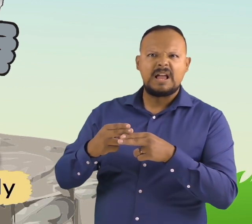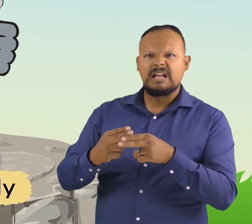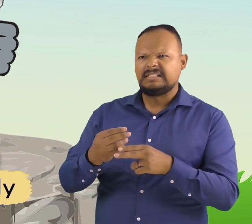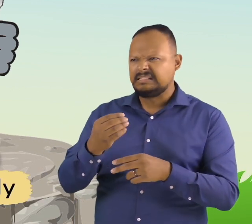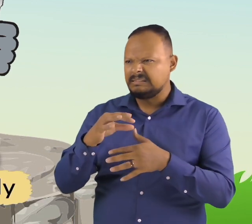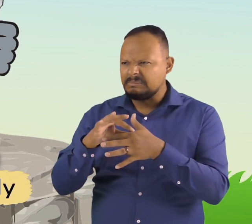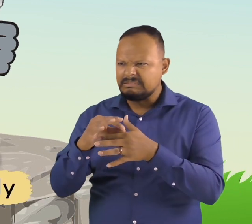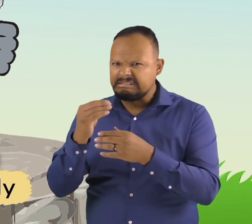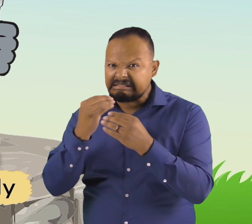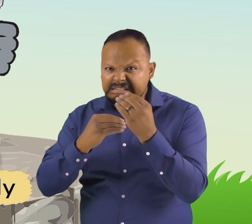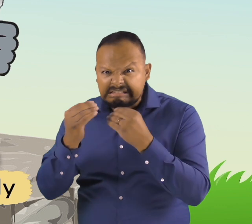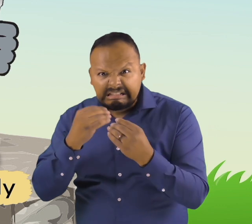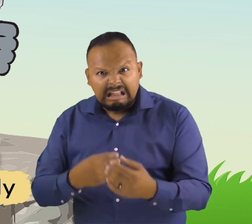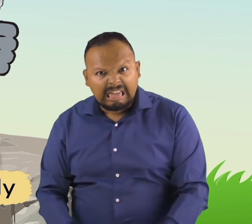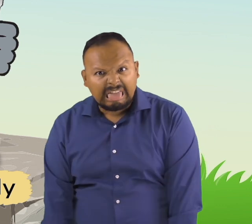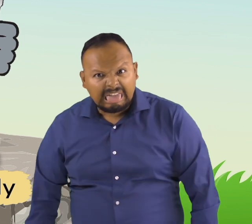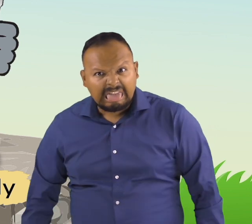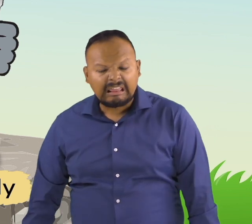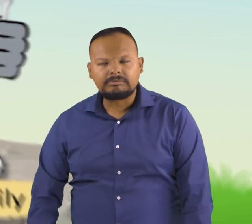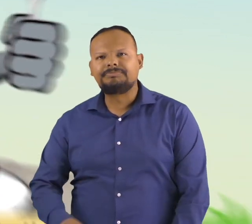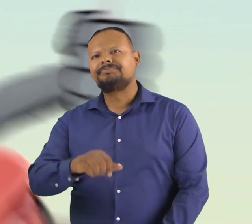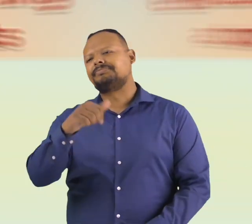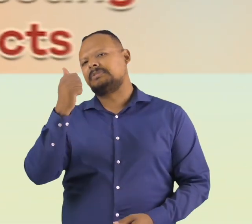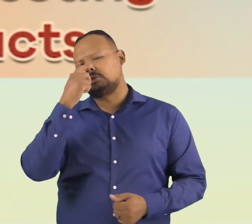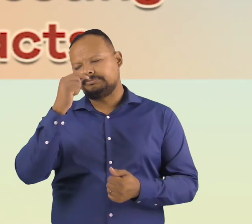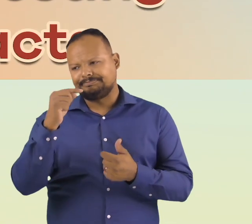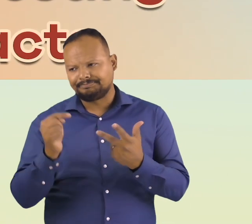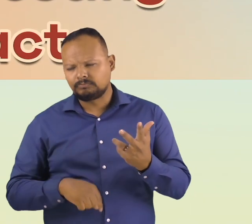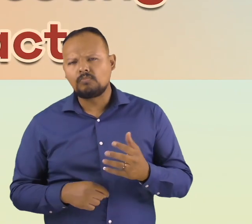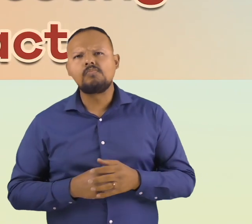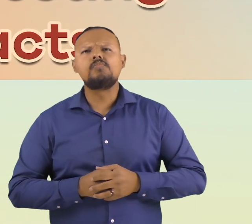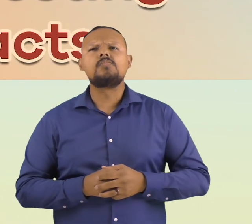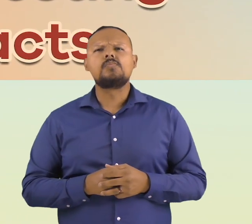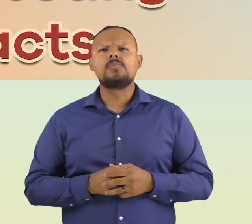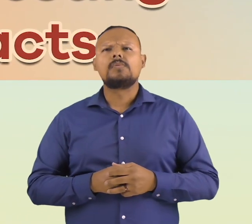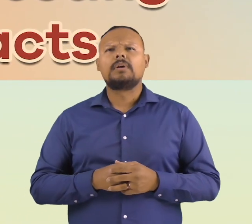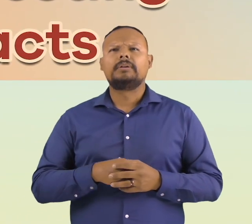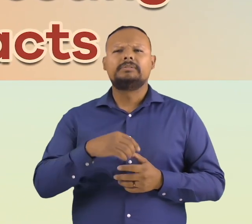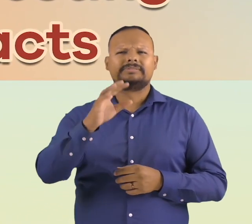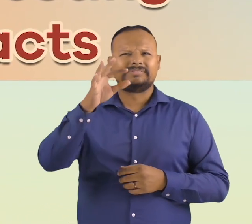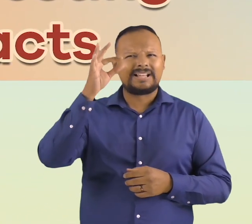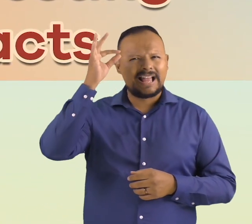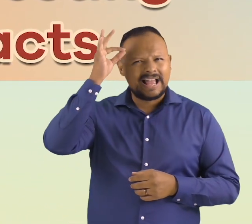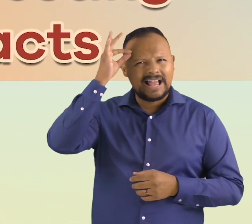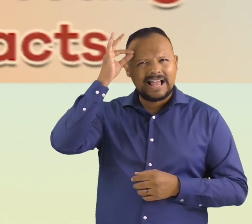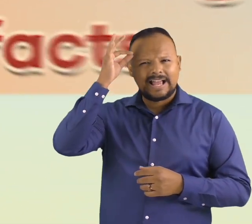up to two and a half pounds of meat daily. Other interesting facts.